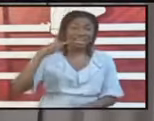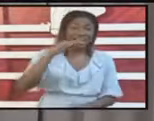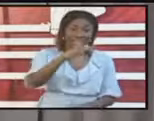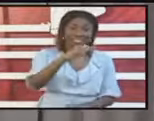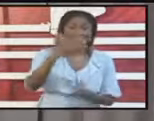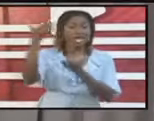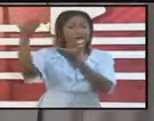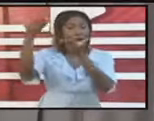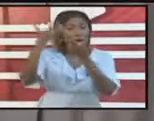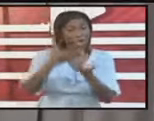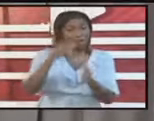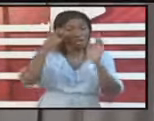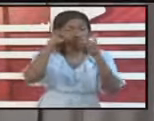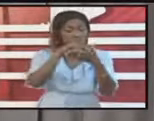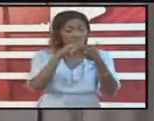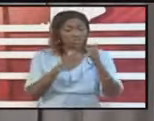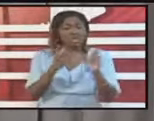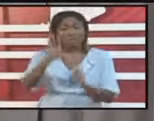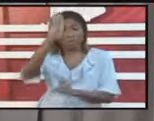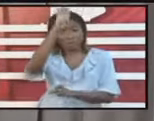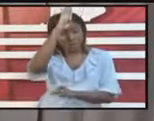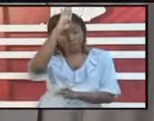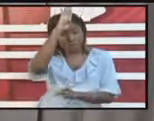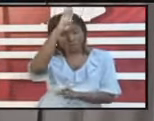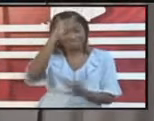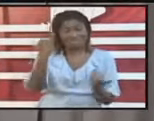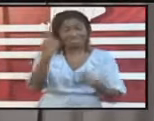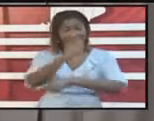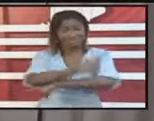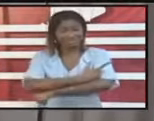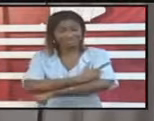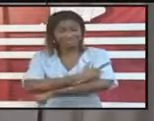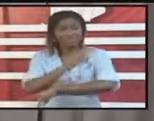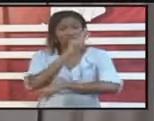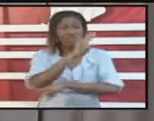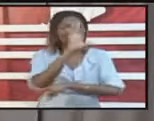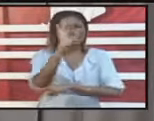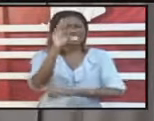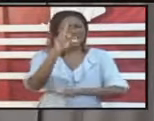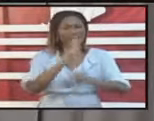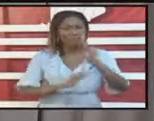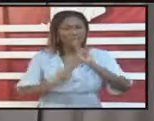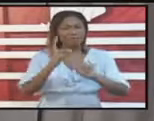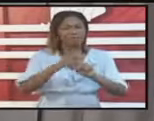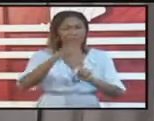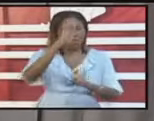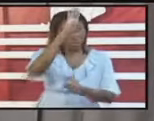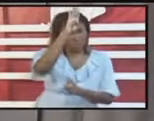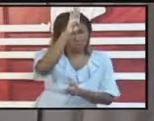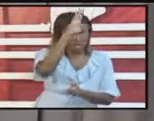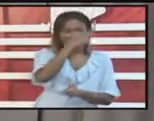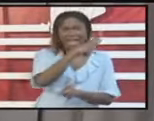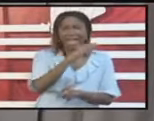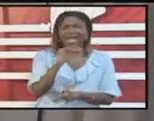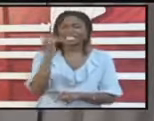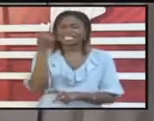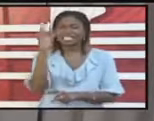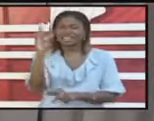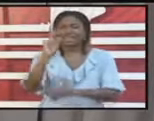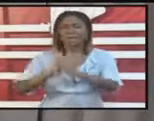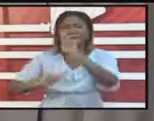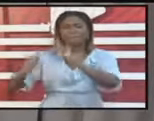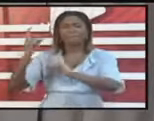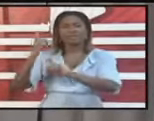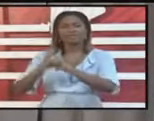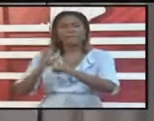and we're looking at 29 persons from Cuba and about 17 persons from St Martin have been granted